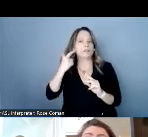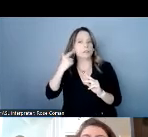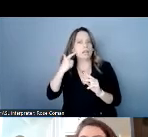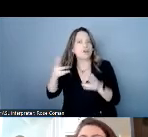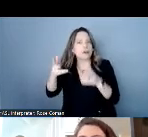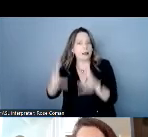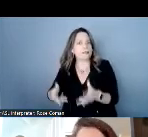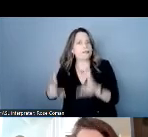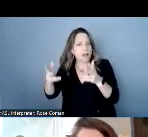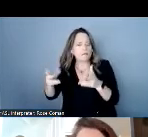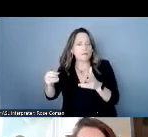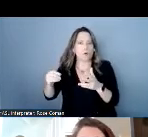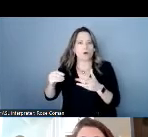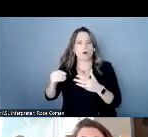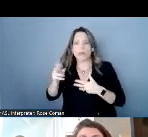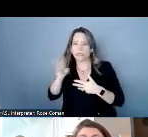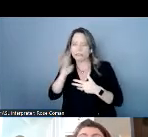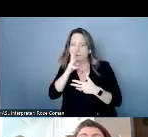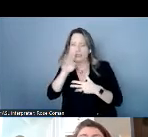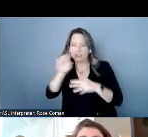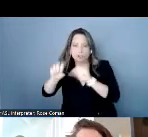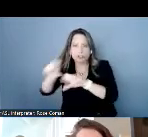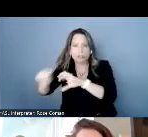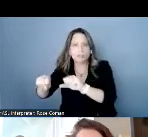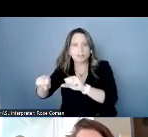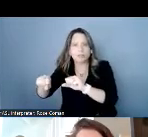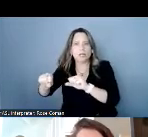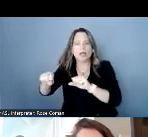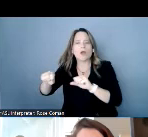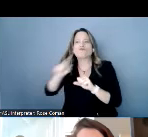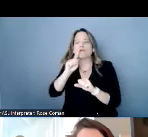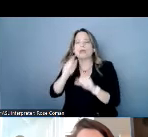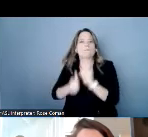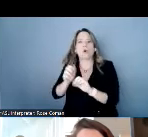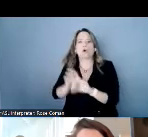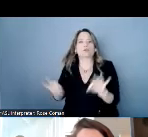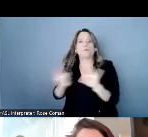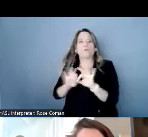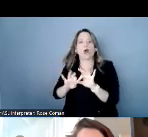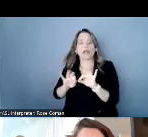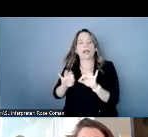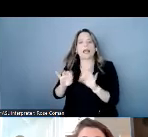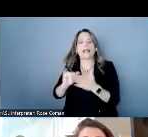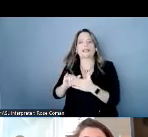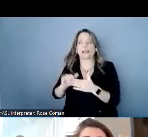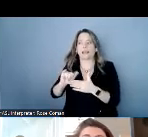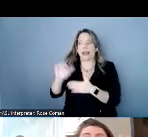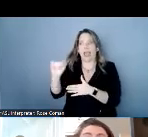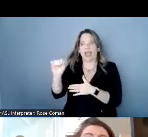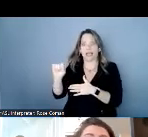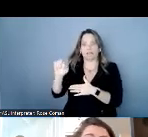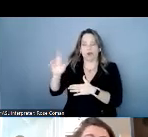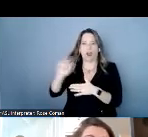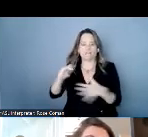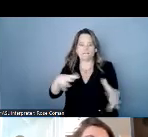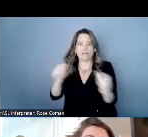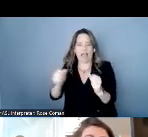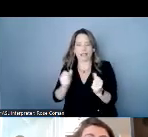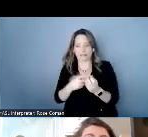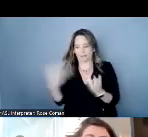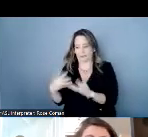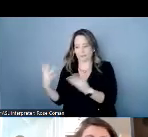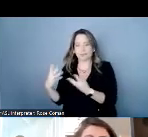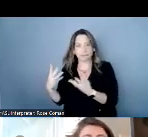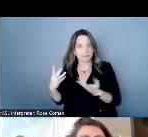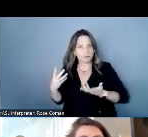what was most important to them was the speed provided for by automatic speech recognition and in the event the captions